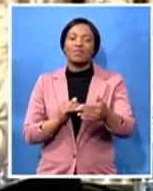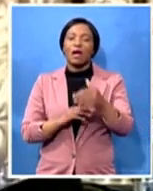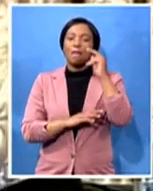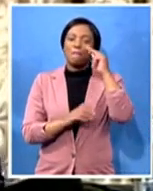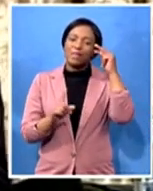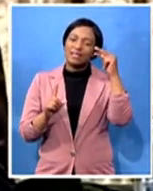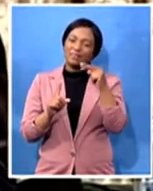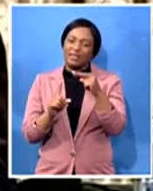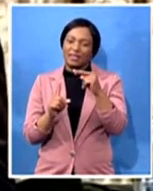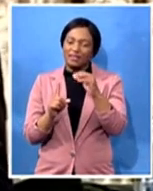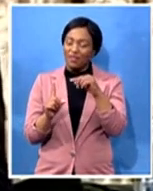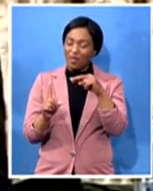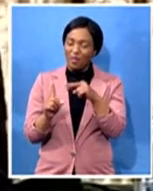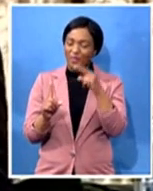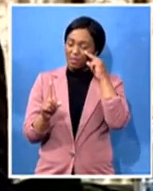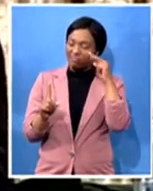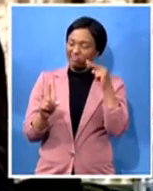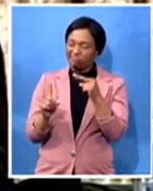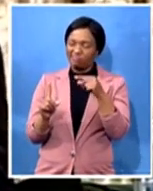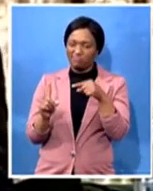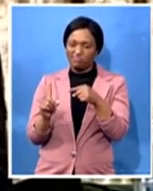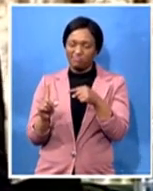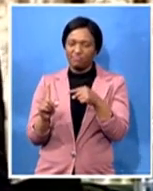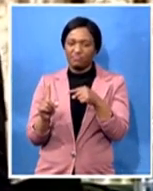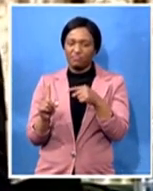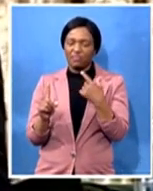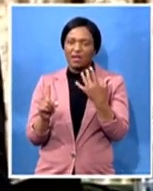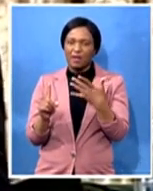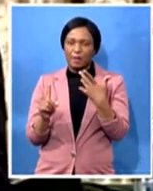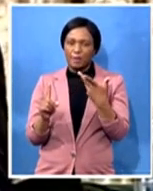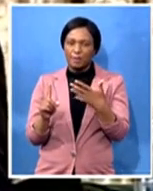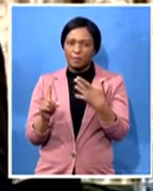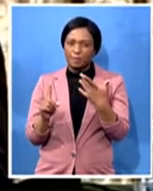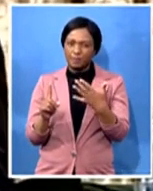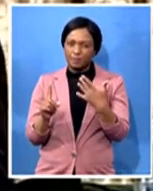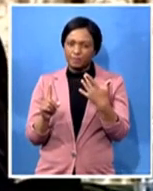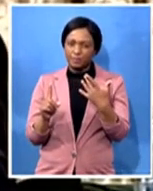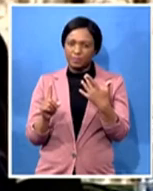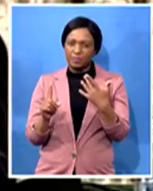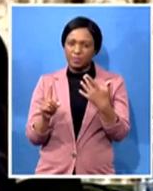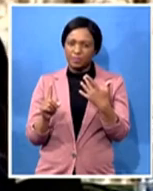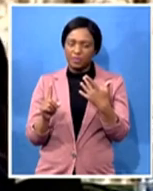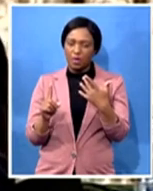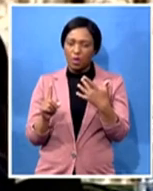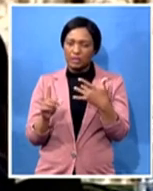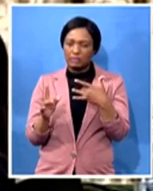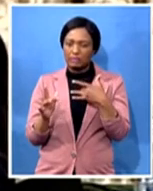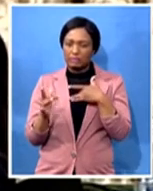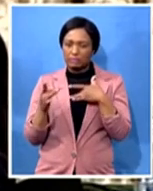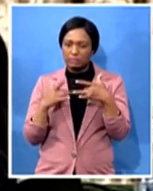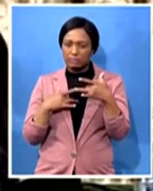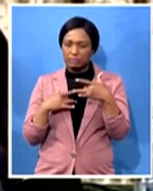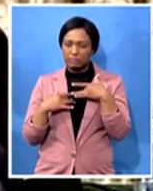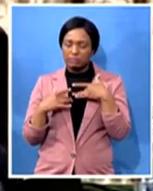uh uh uh was confirmed as a man who doesn't like